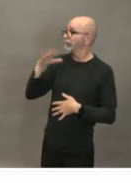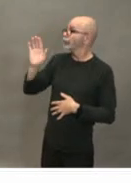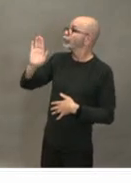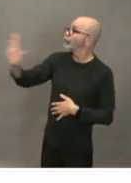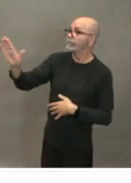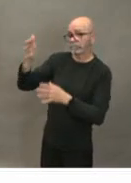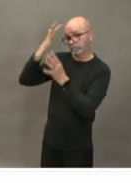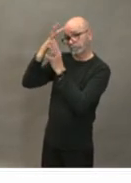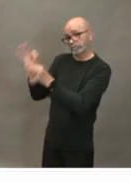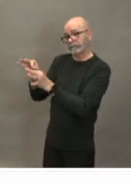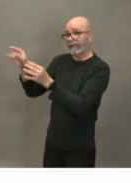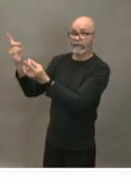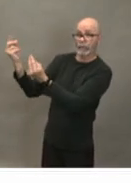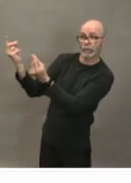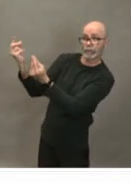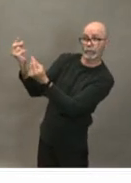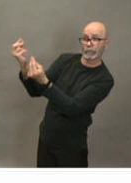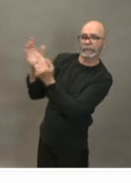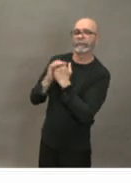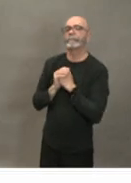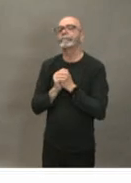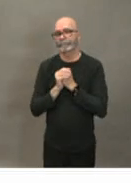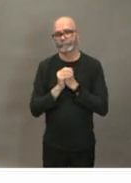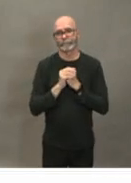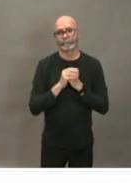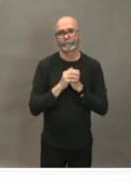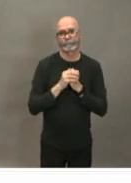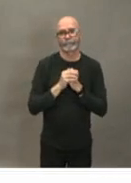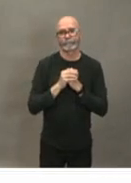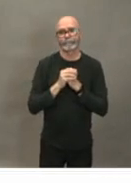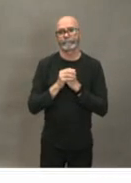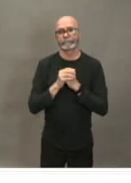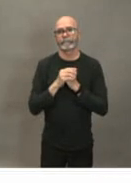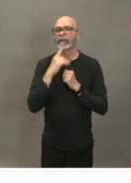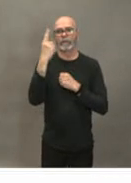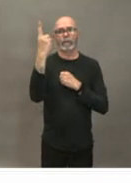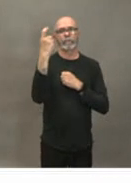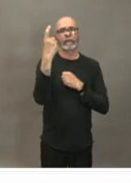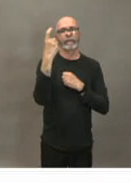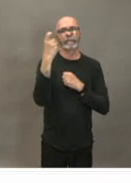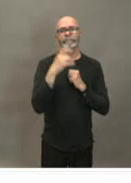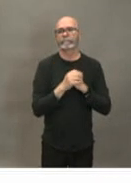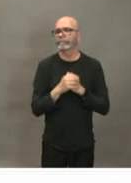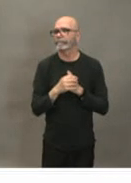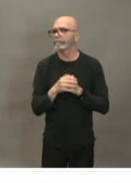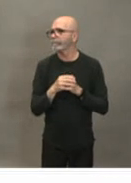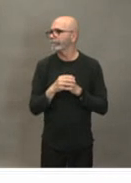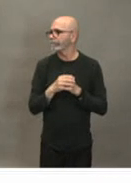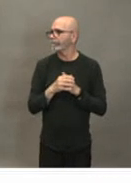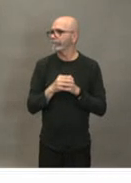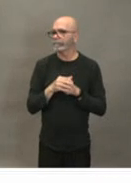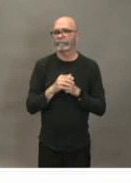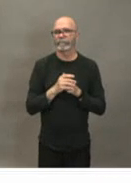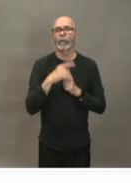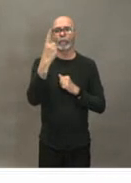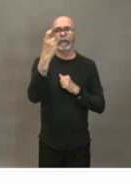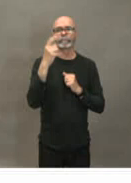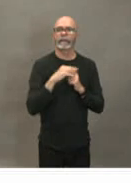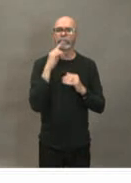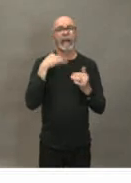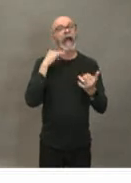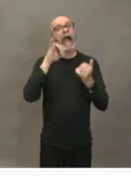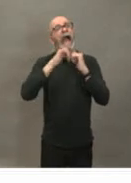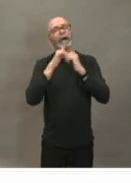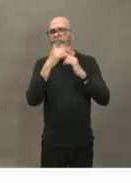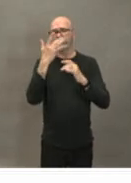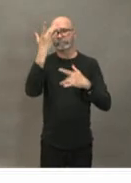and decision making as as they move forward we'll take one more question before we go to the phones how does this illness affect kids and are they dr